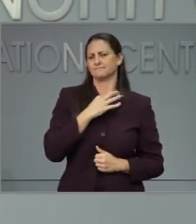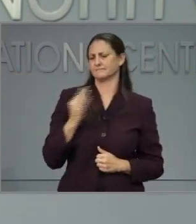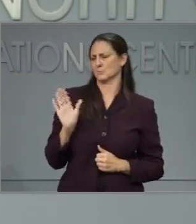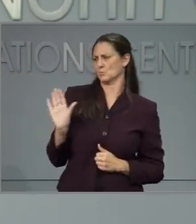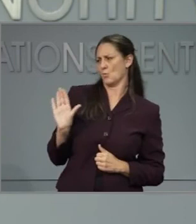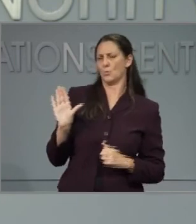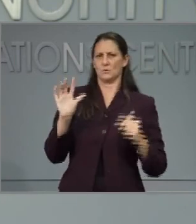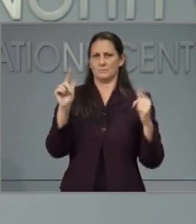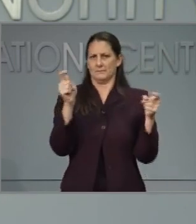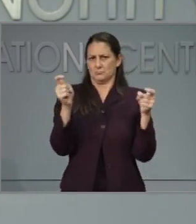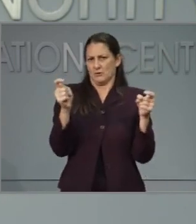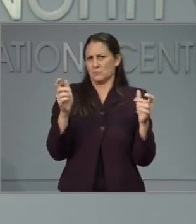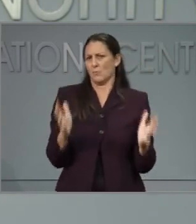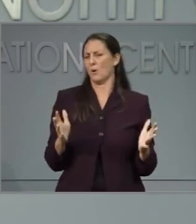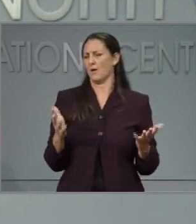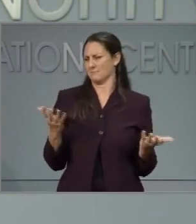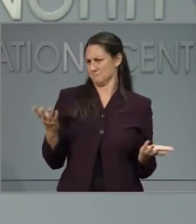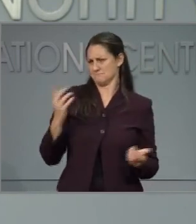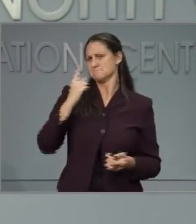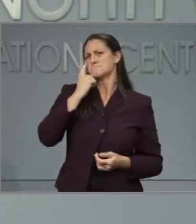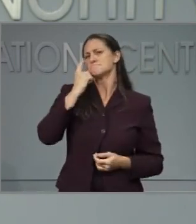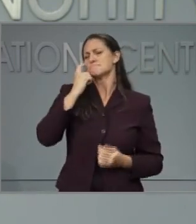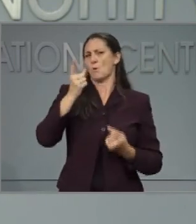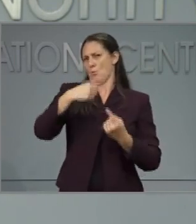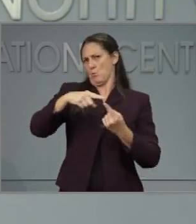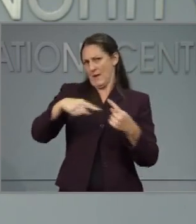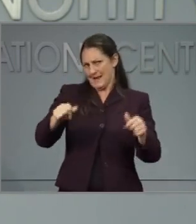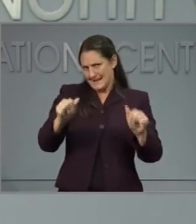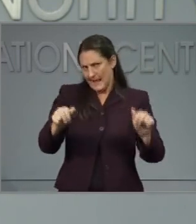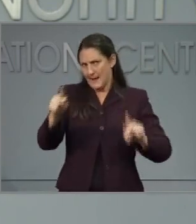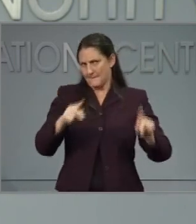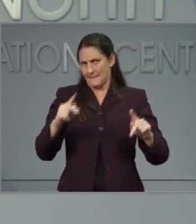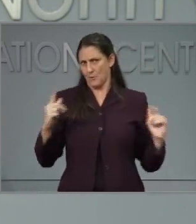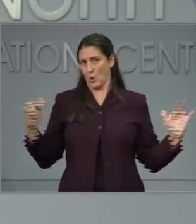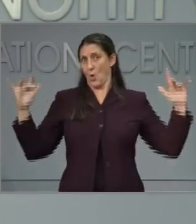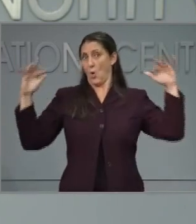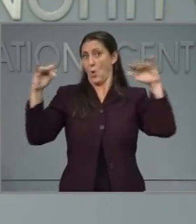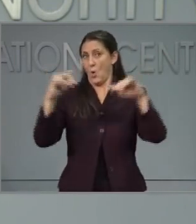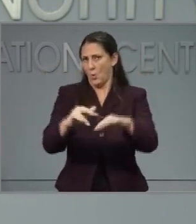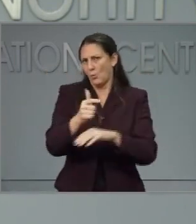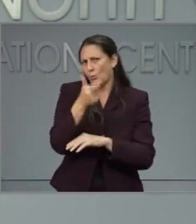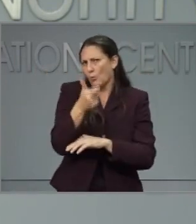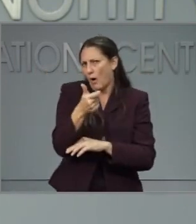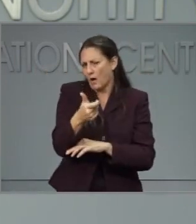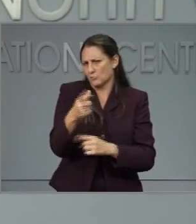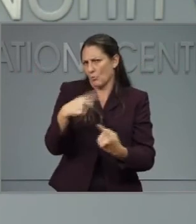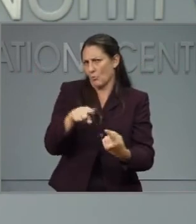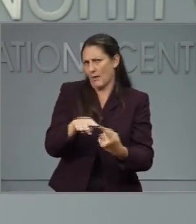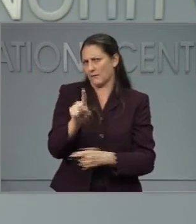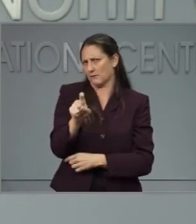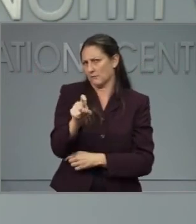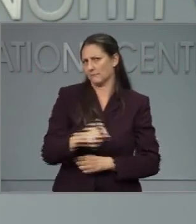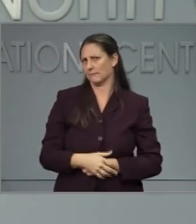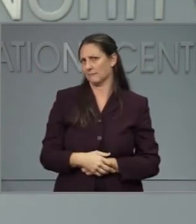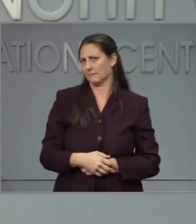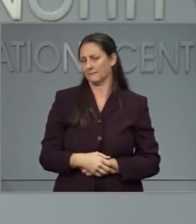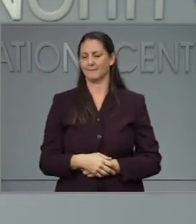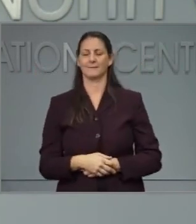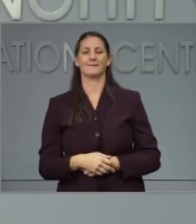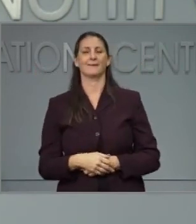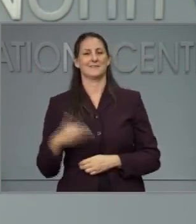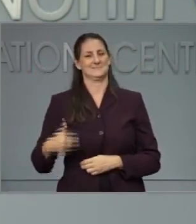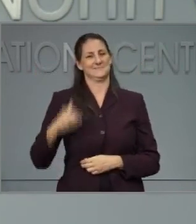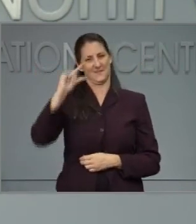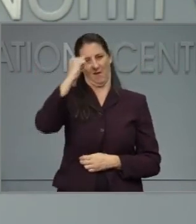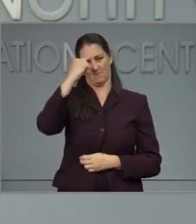when it will be safe for spectators to attend sporting events again? So you're looking at a big sports fan right here.